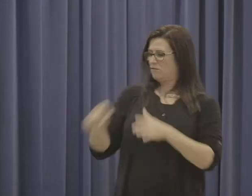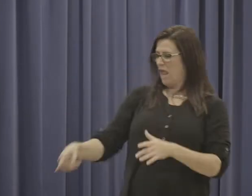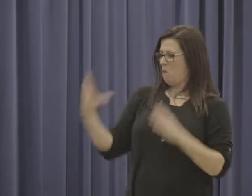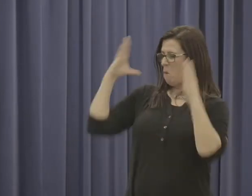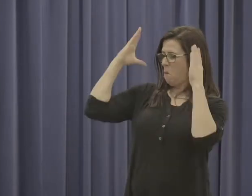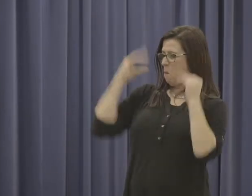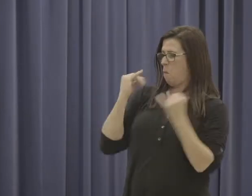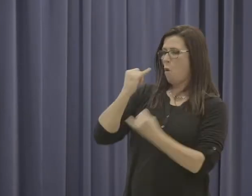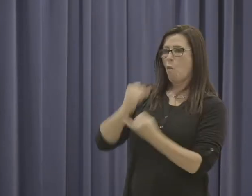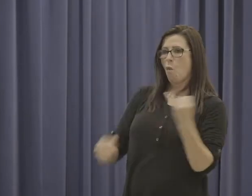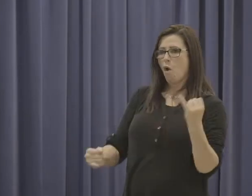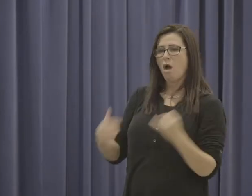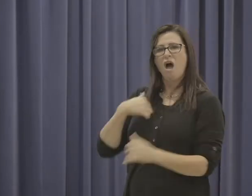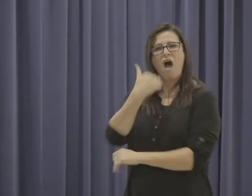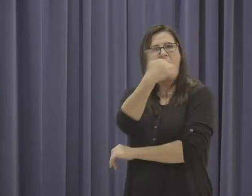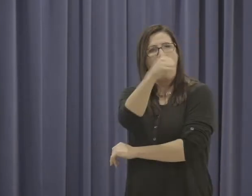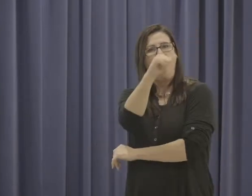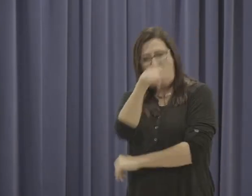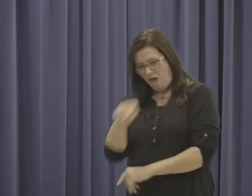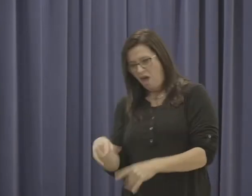worse and we started to notice it also.